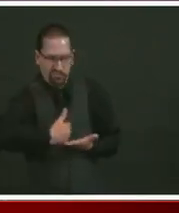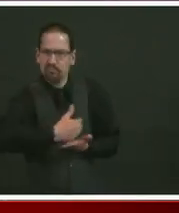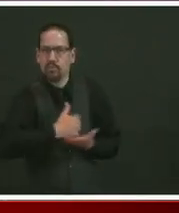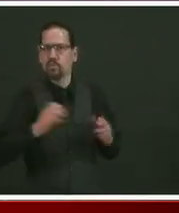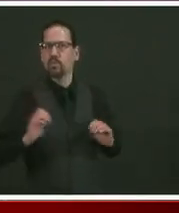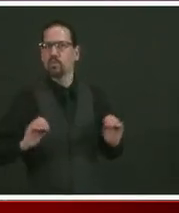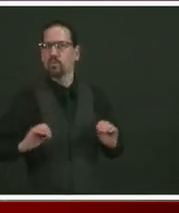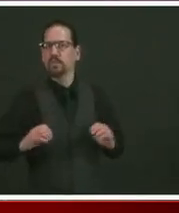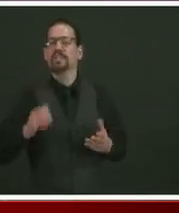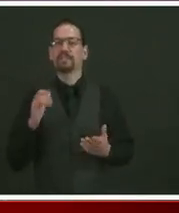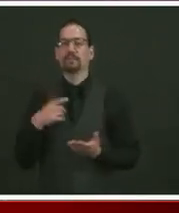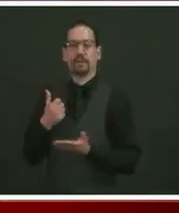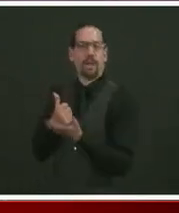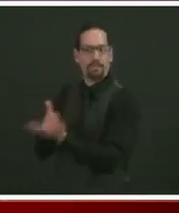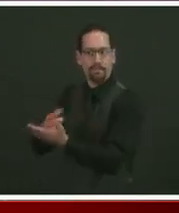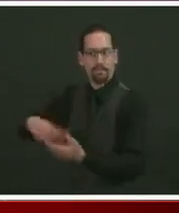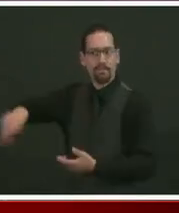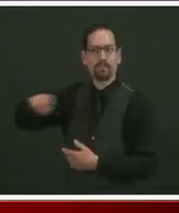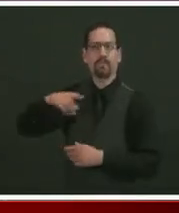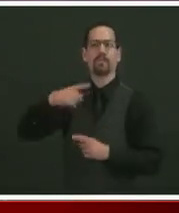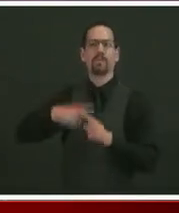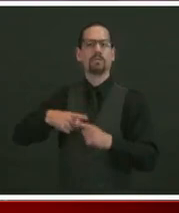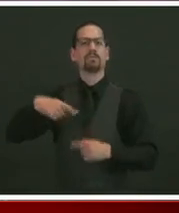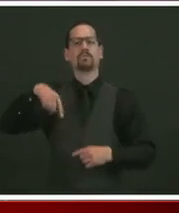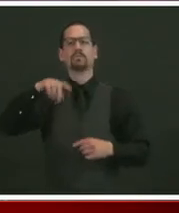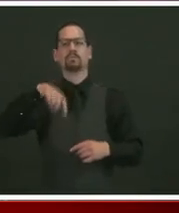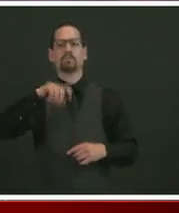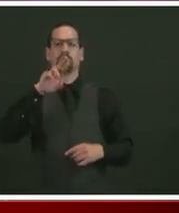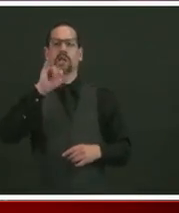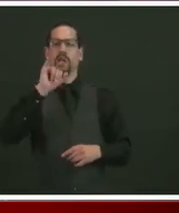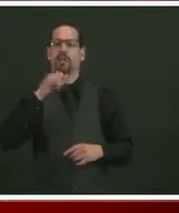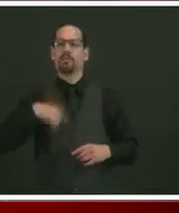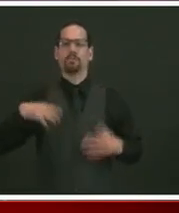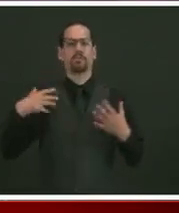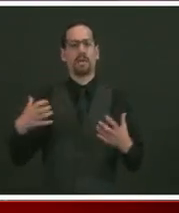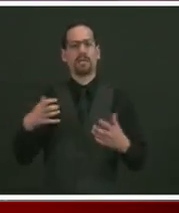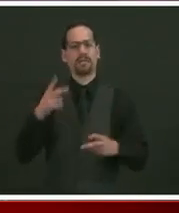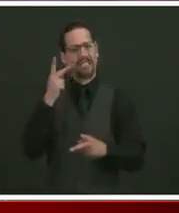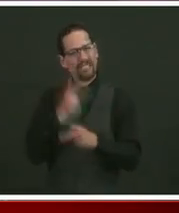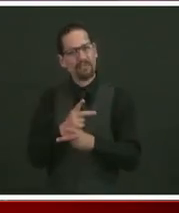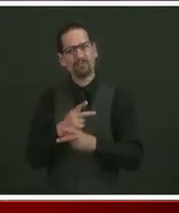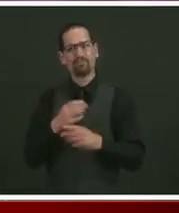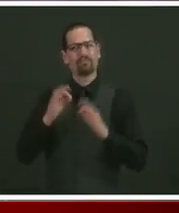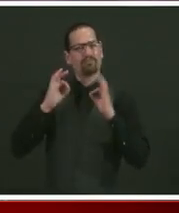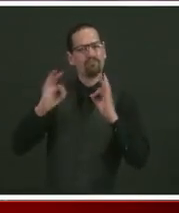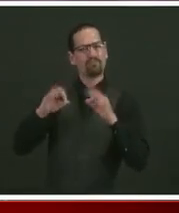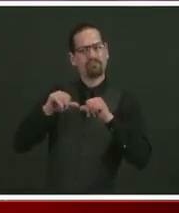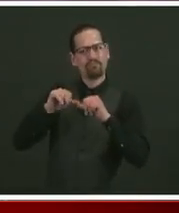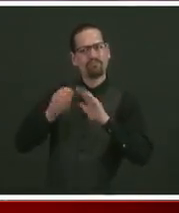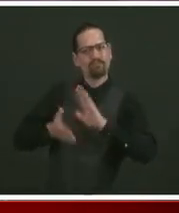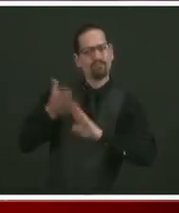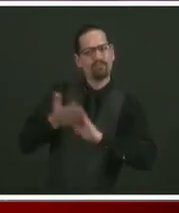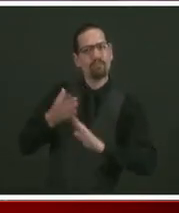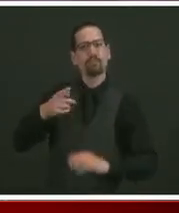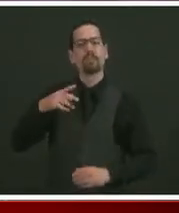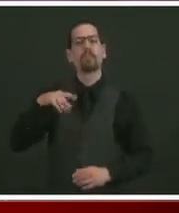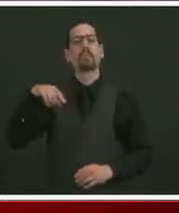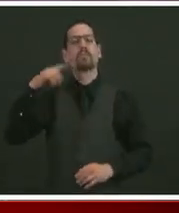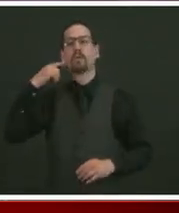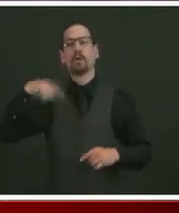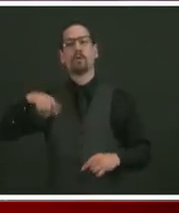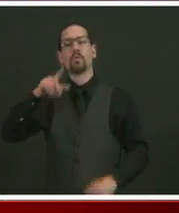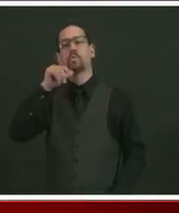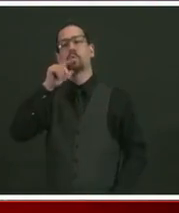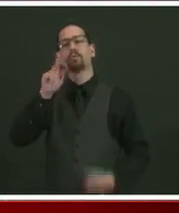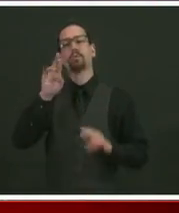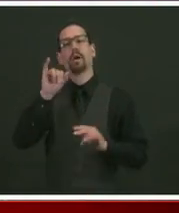of Rhode Island, I want us to keep the frontline workers forefront in our mind, making sure that they have the